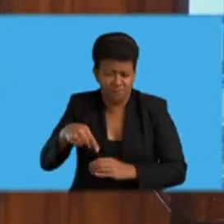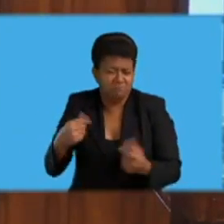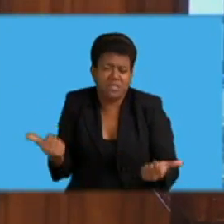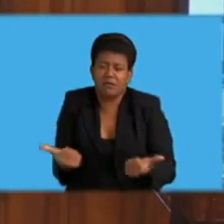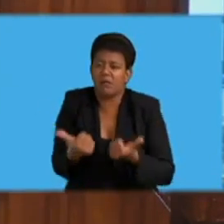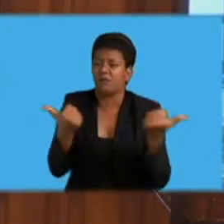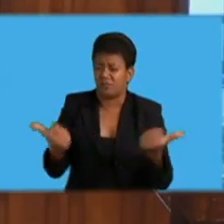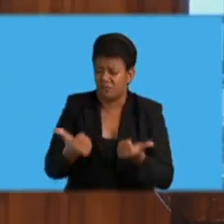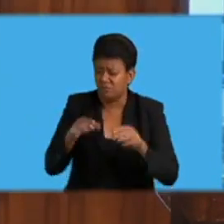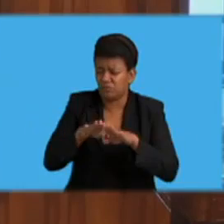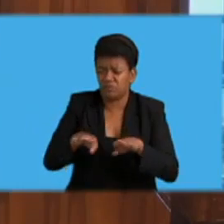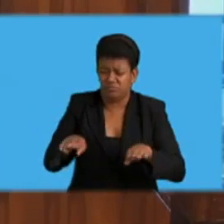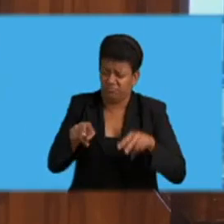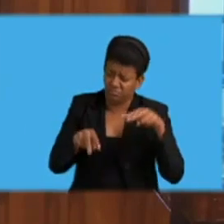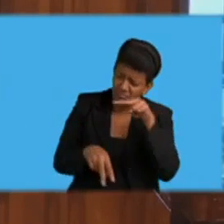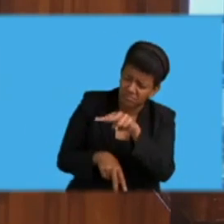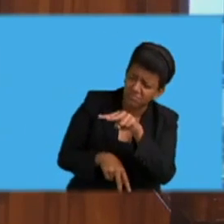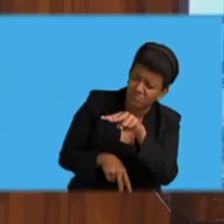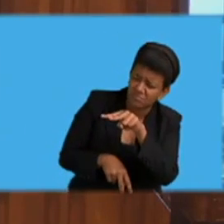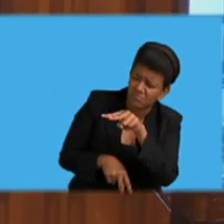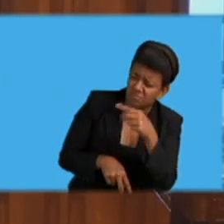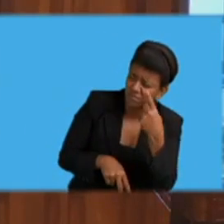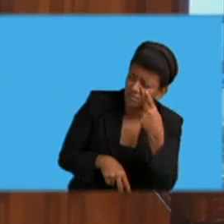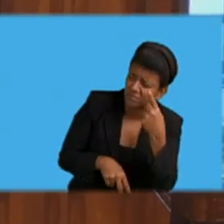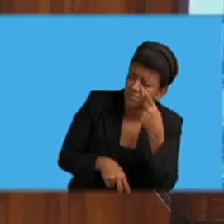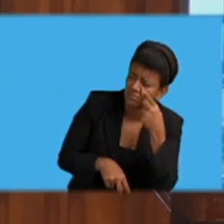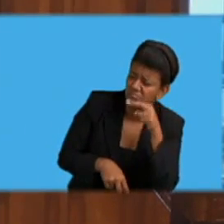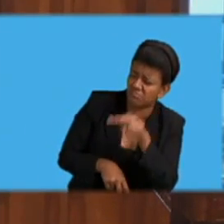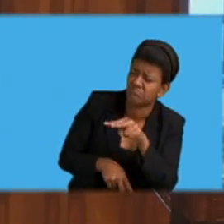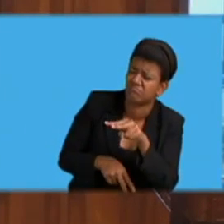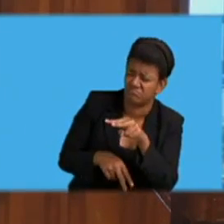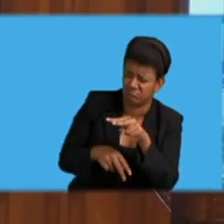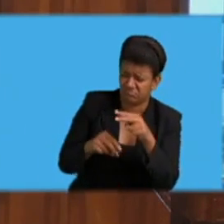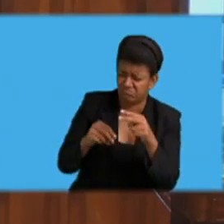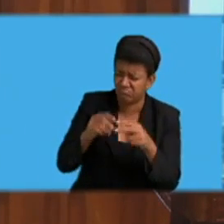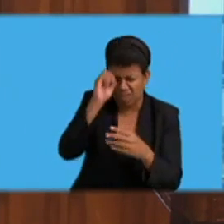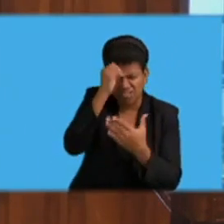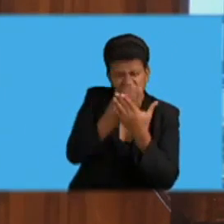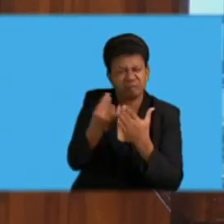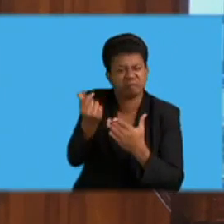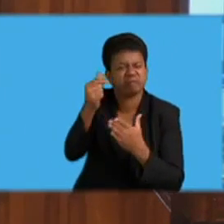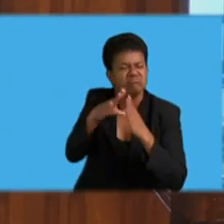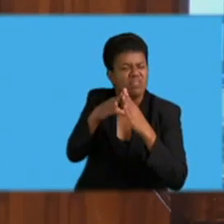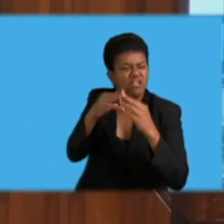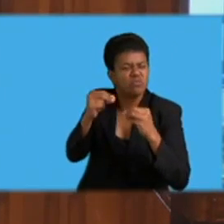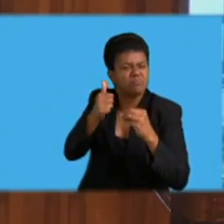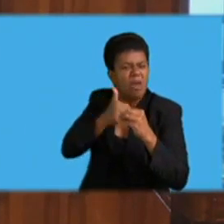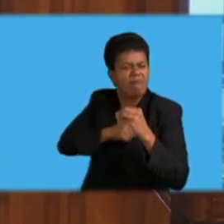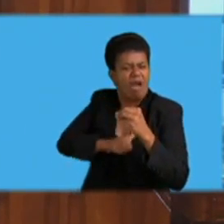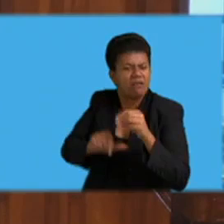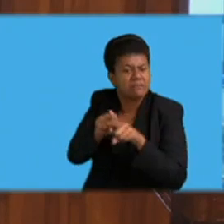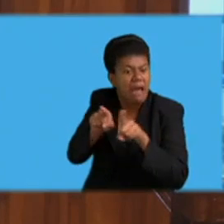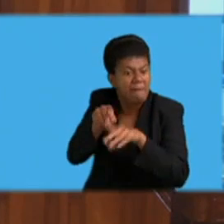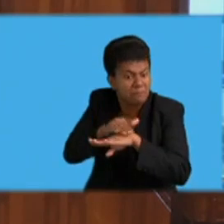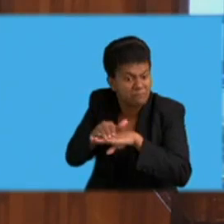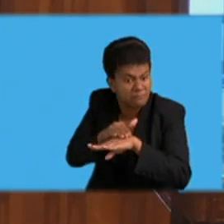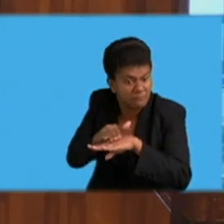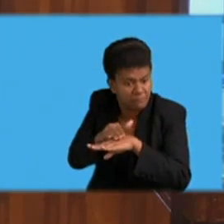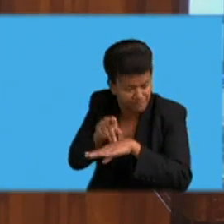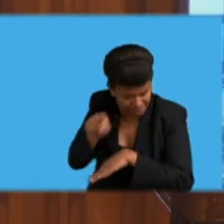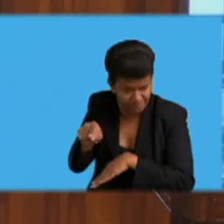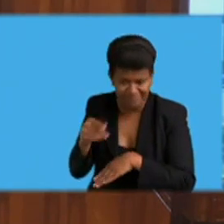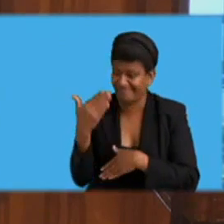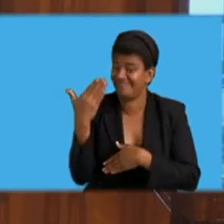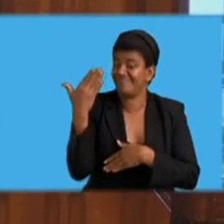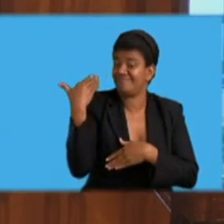inappropriate and abusive sexual behavior. In the recent weeks, Honorable Deputy Speaker, I've had dialogue with